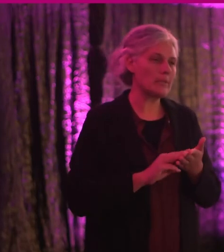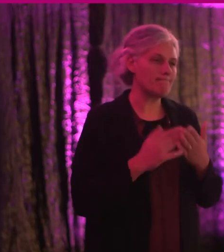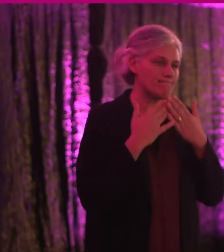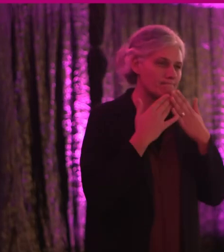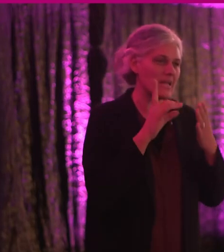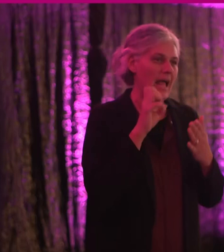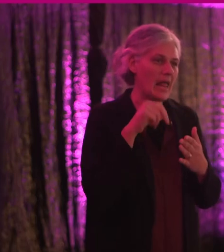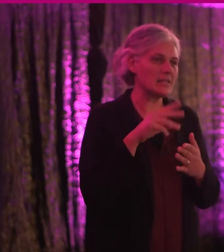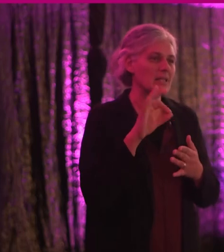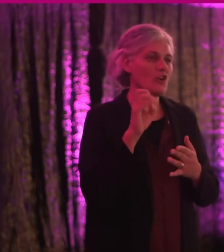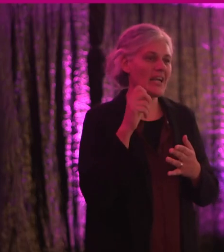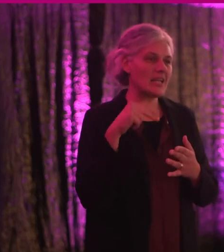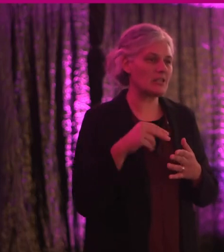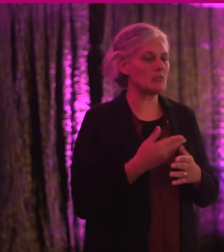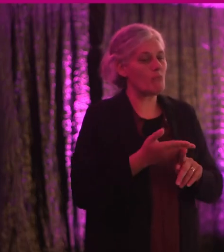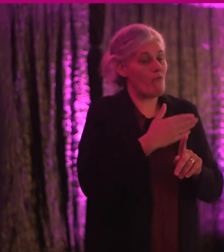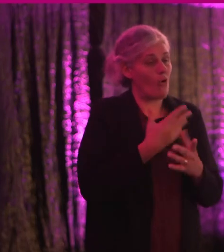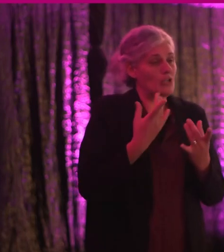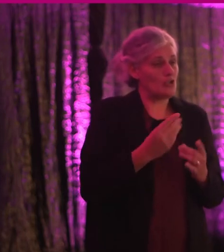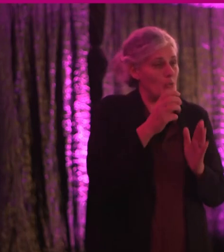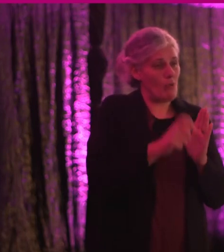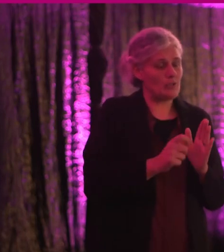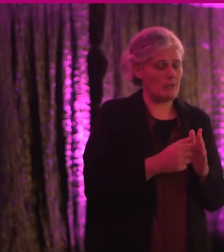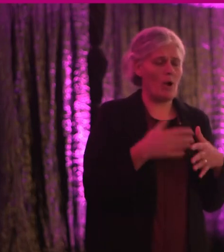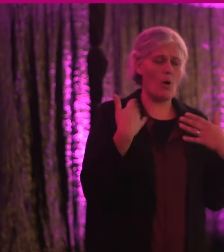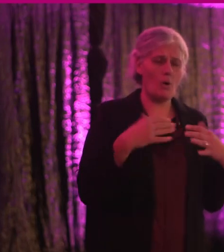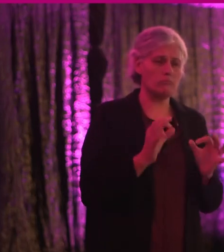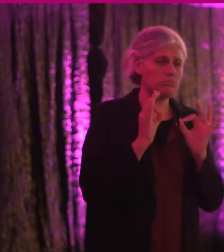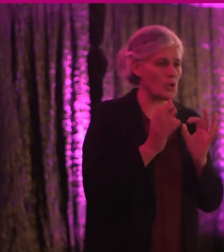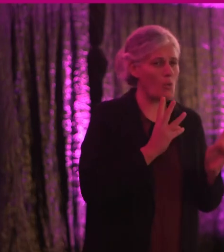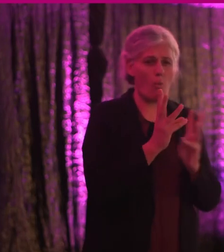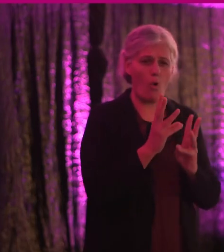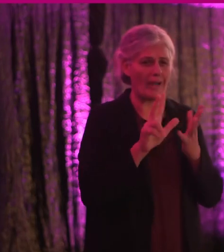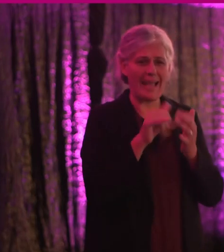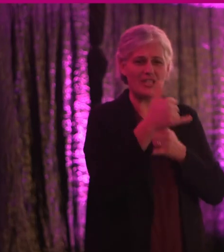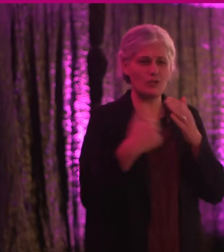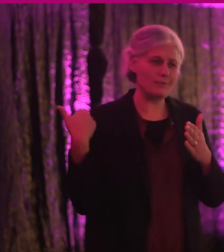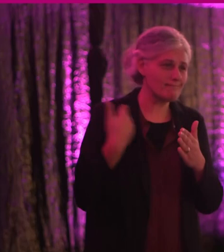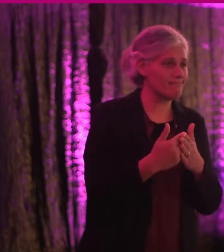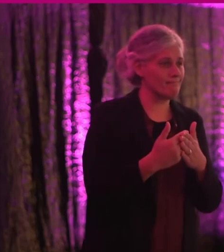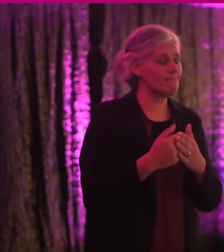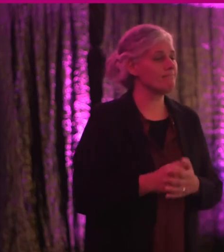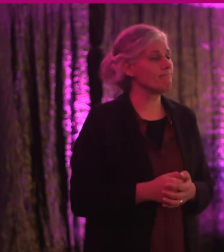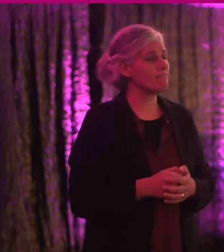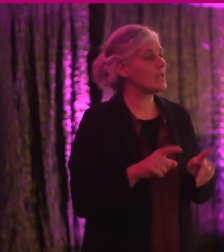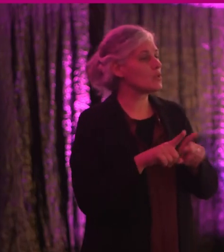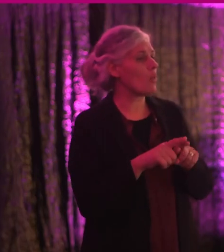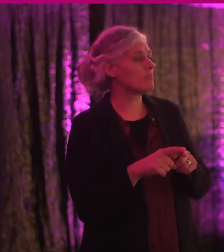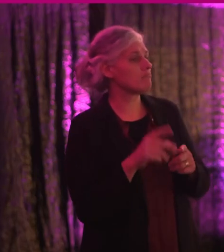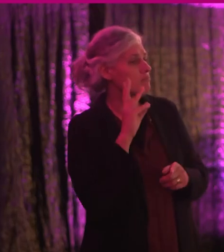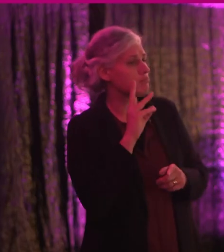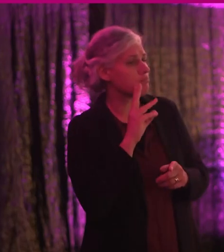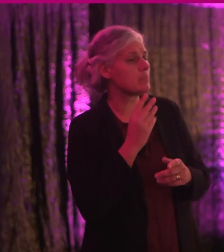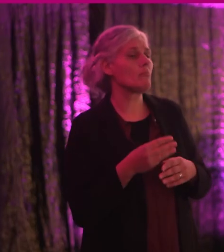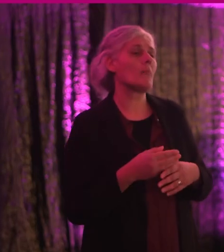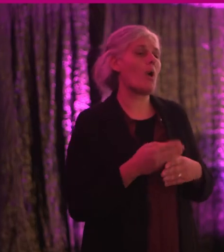thank Helen Guymon, our previous chair, for her incredible work over the last eight years. I would also like to extend